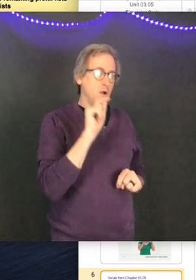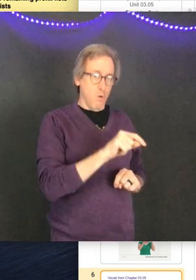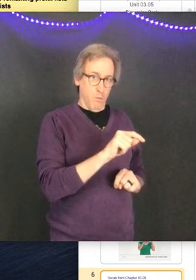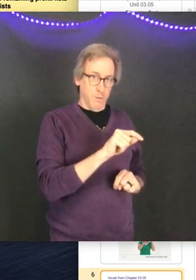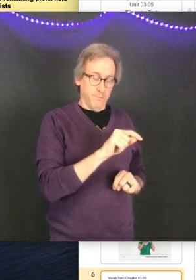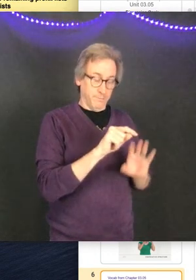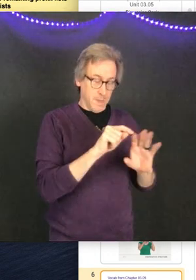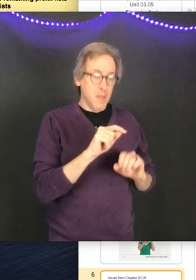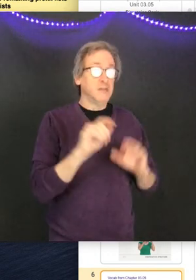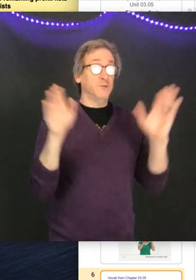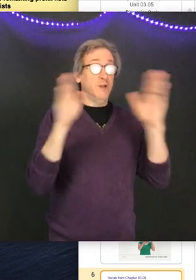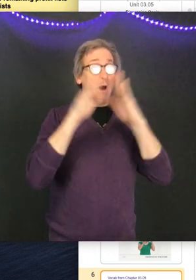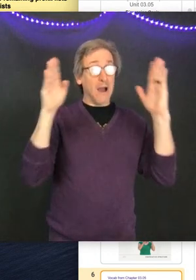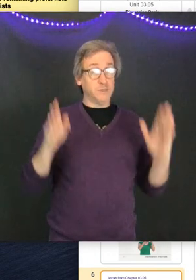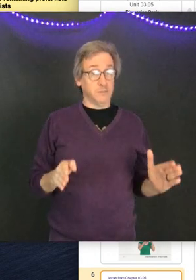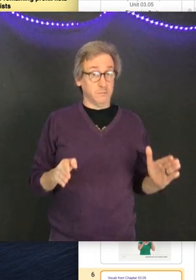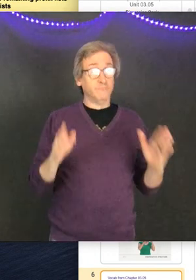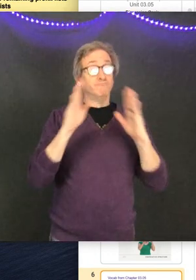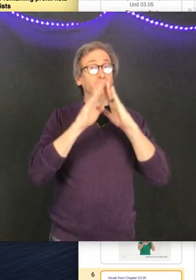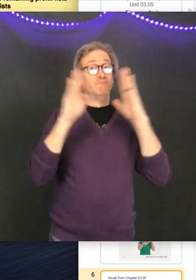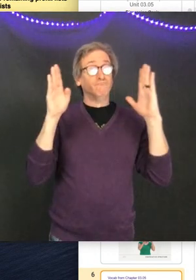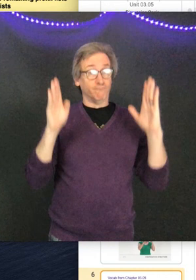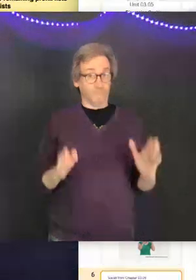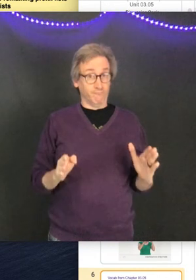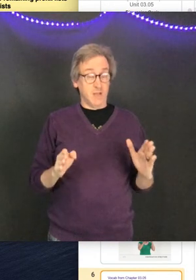for home. So we know house.